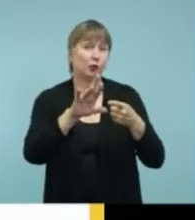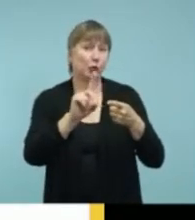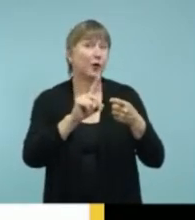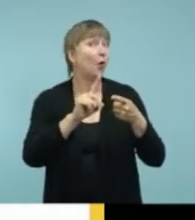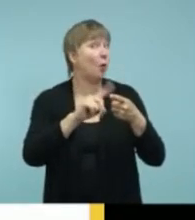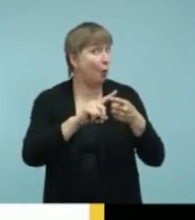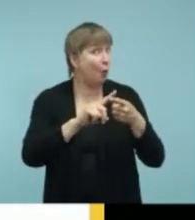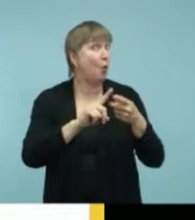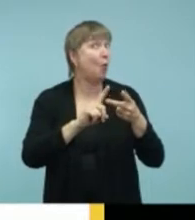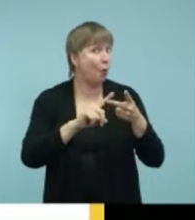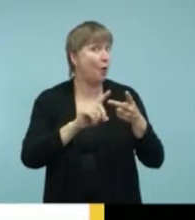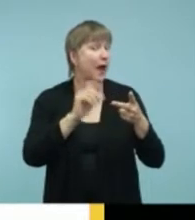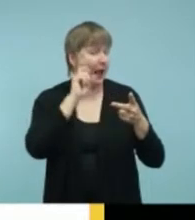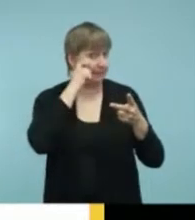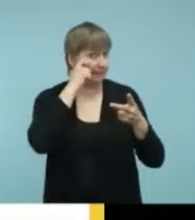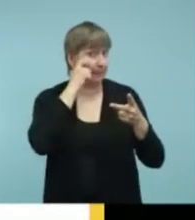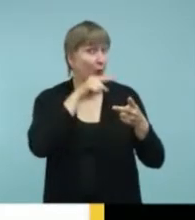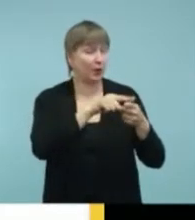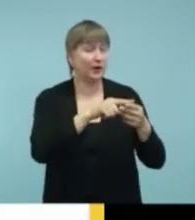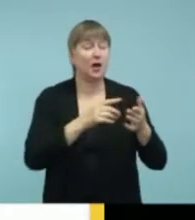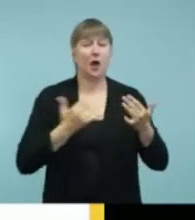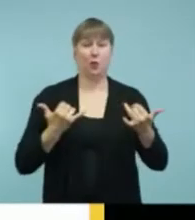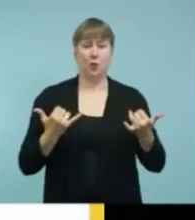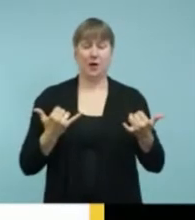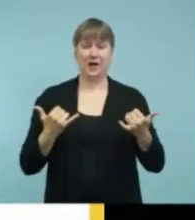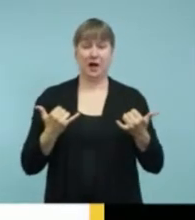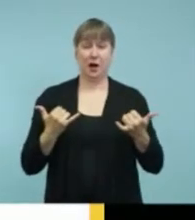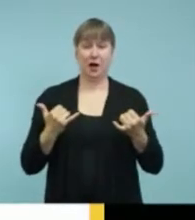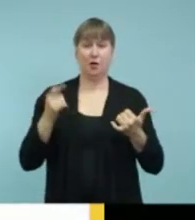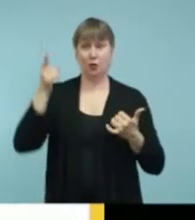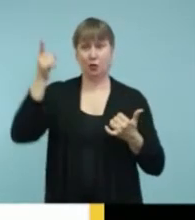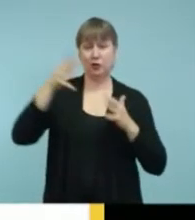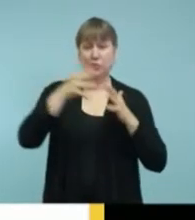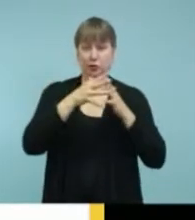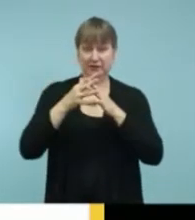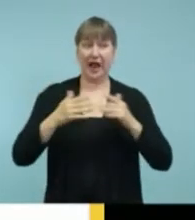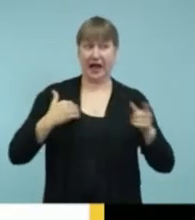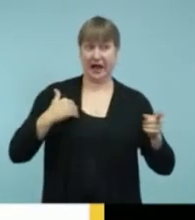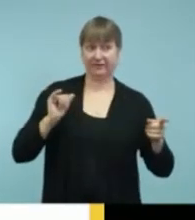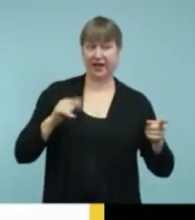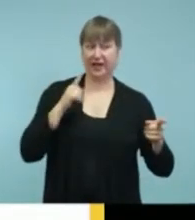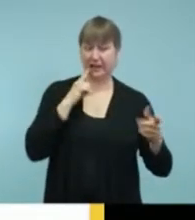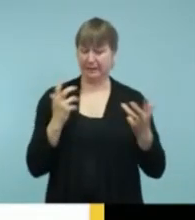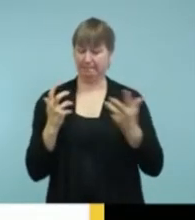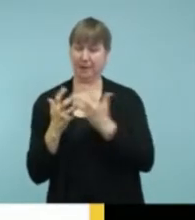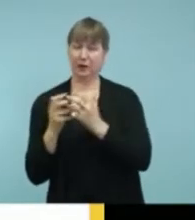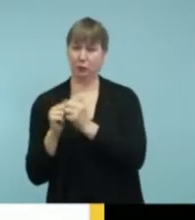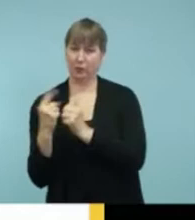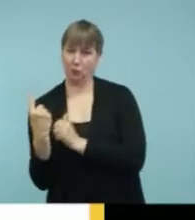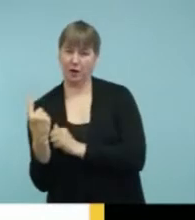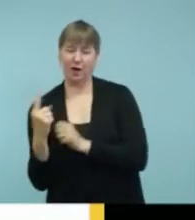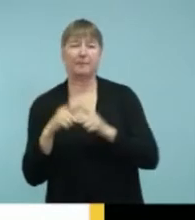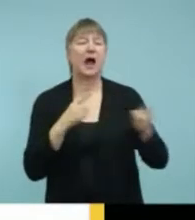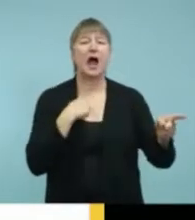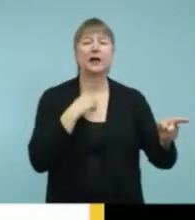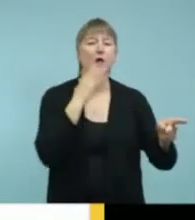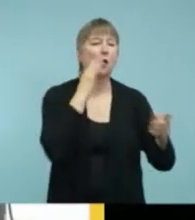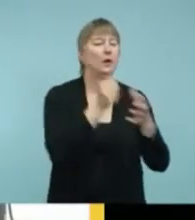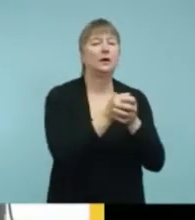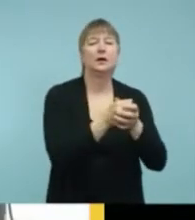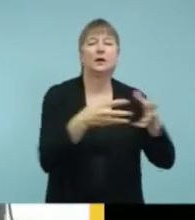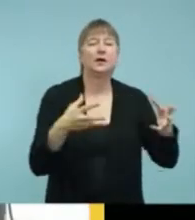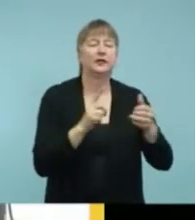now, in the US, it's only available with one product, but I know that that will be expanding. Next slide.